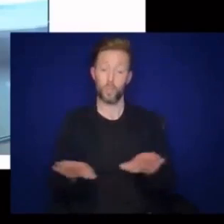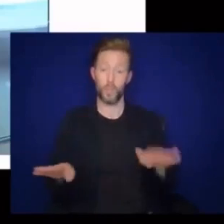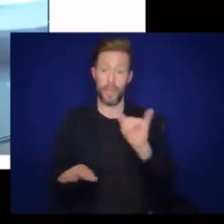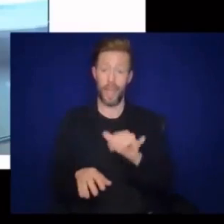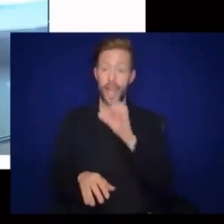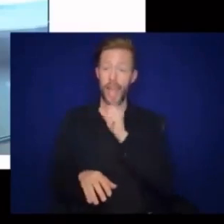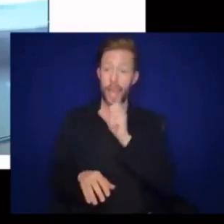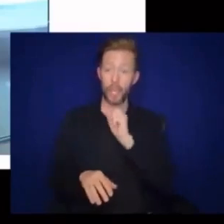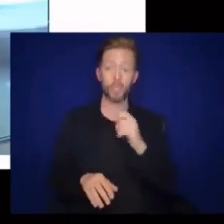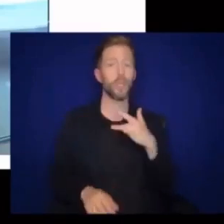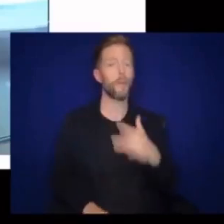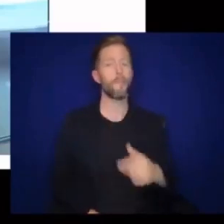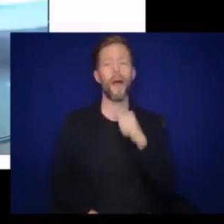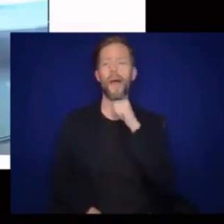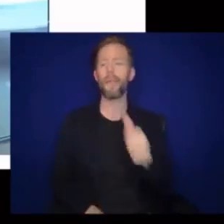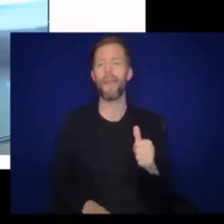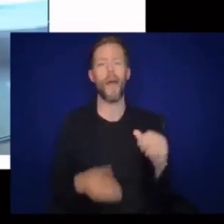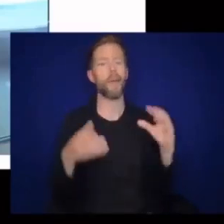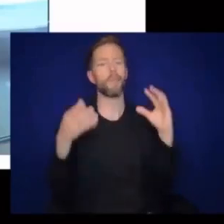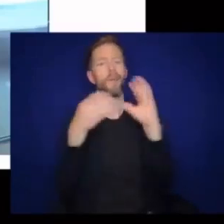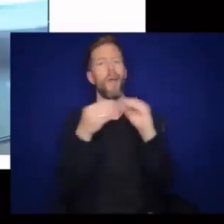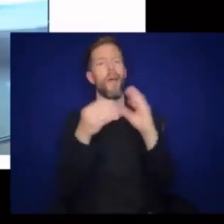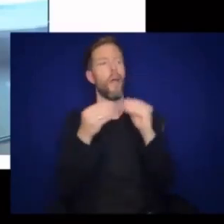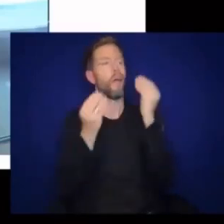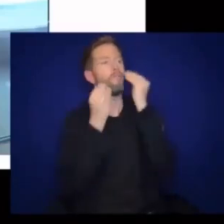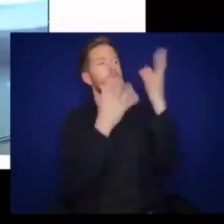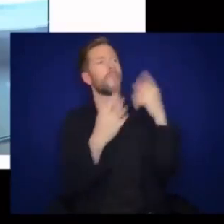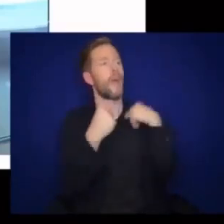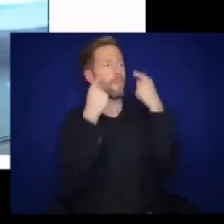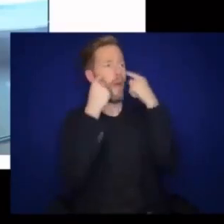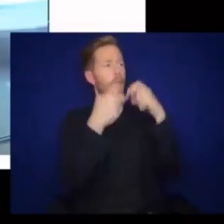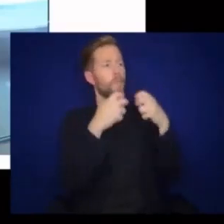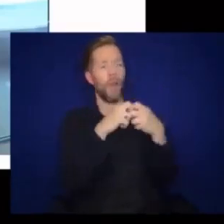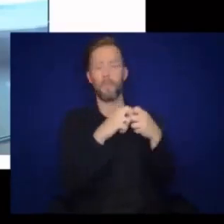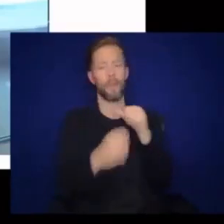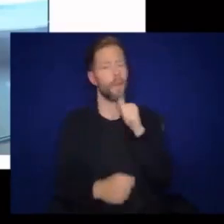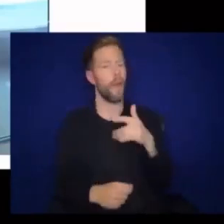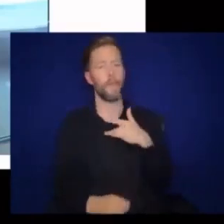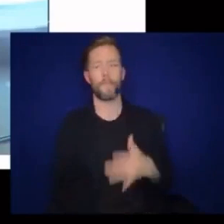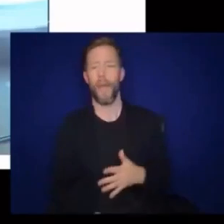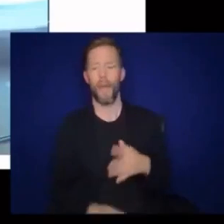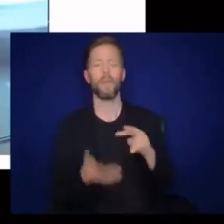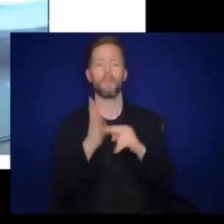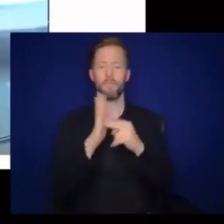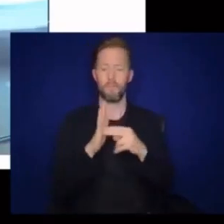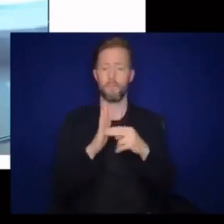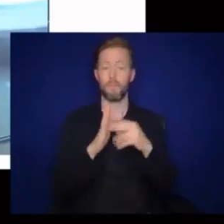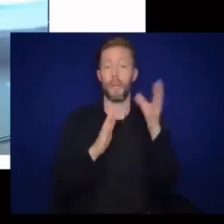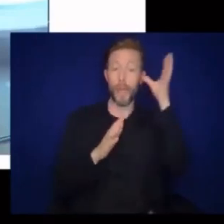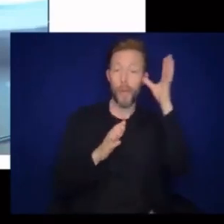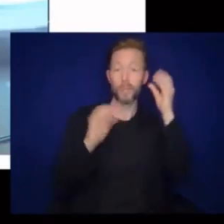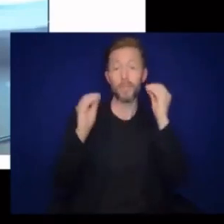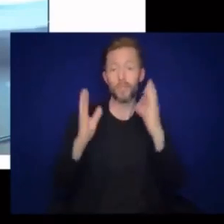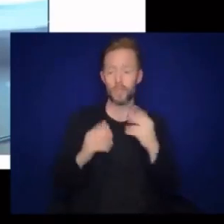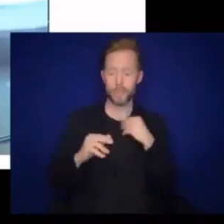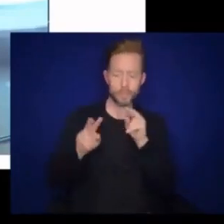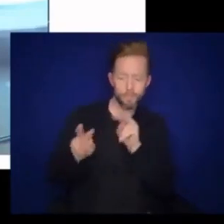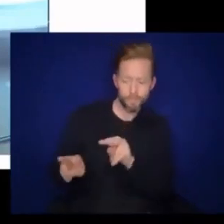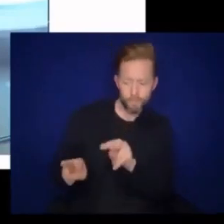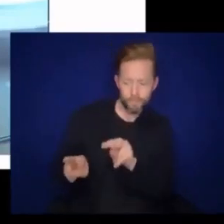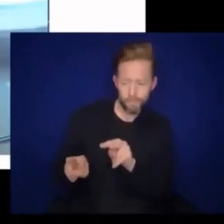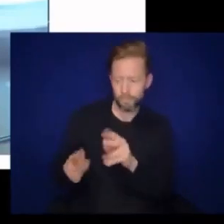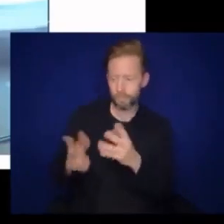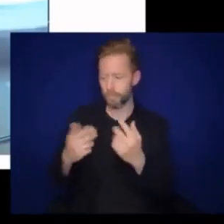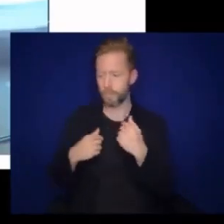at this age generally do not voice complaints about their eyes. So parents and caregivers should watch for signs that could indicate a vision